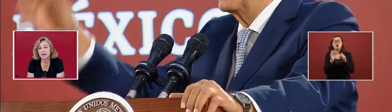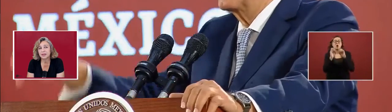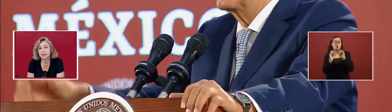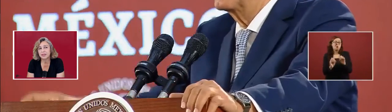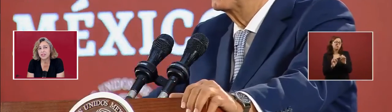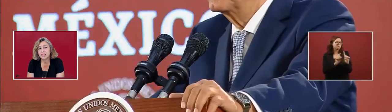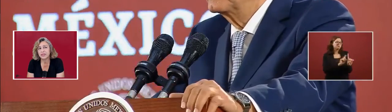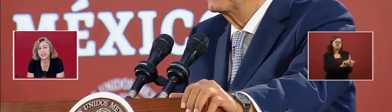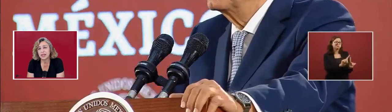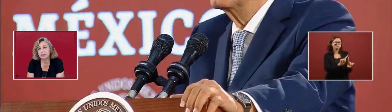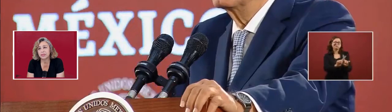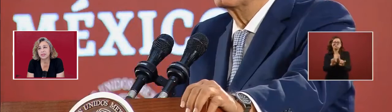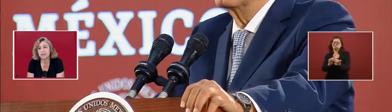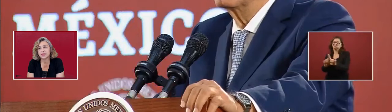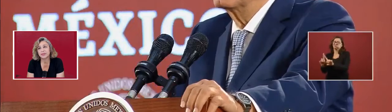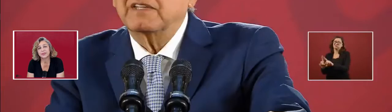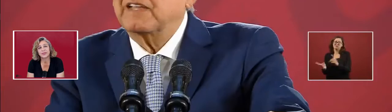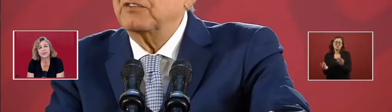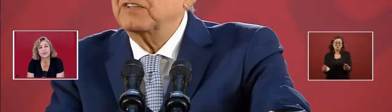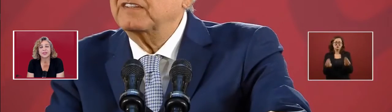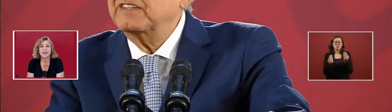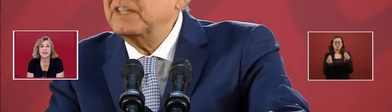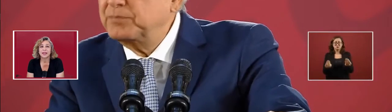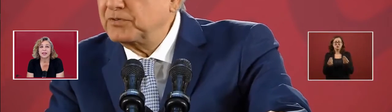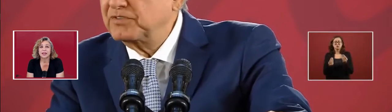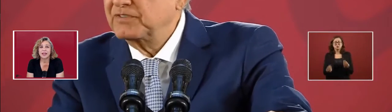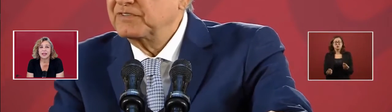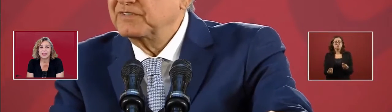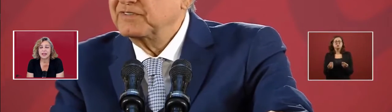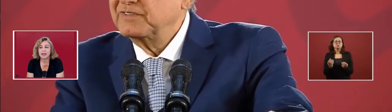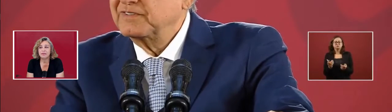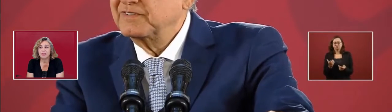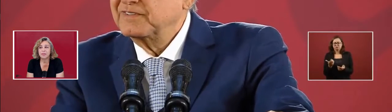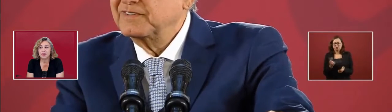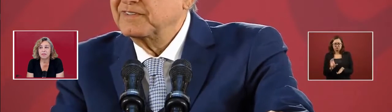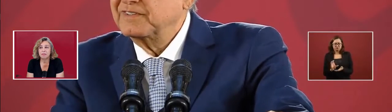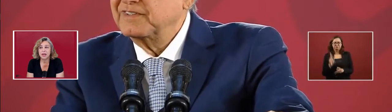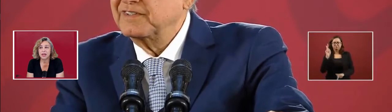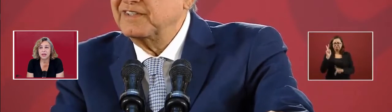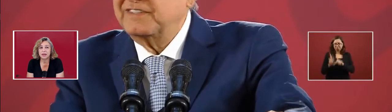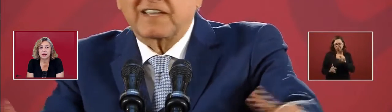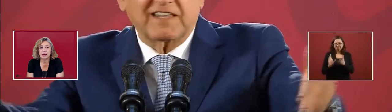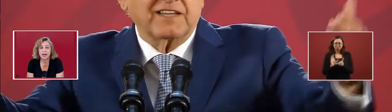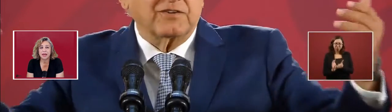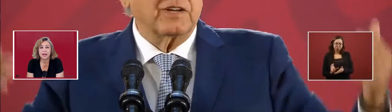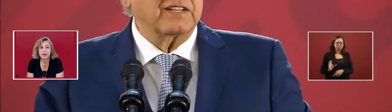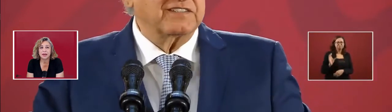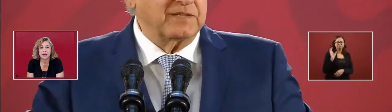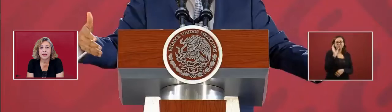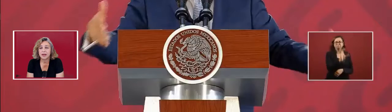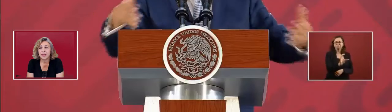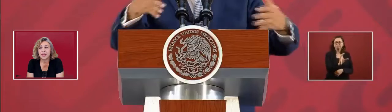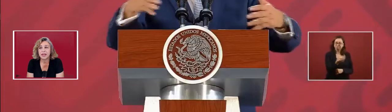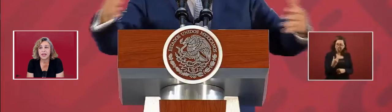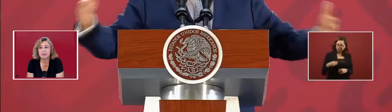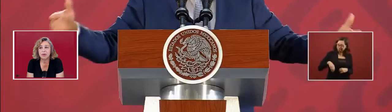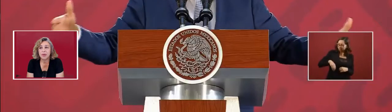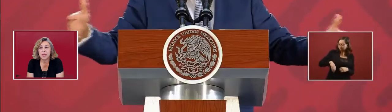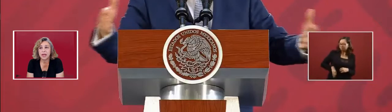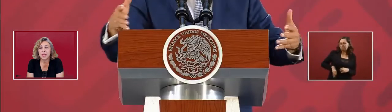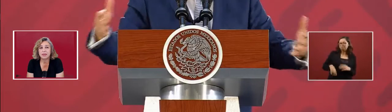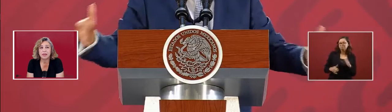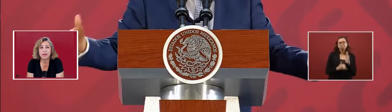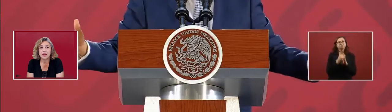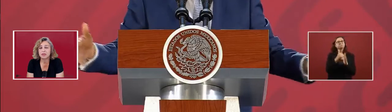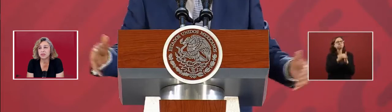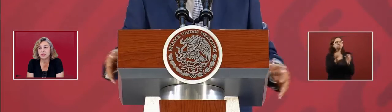Or, there's lots of examples. Like they give them the money ahead and they keep the